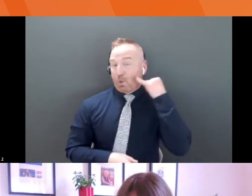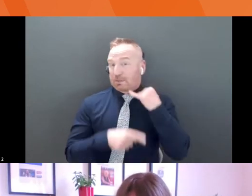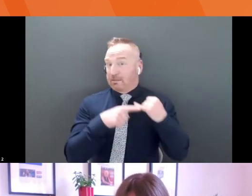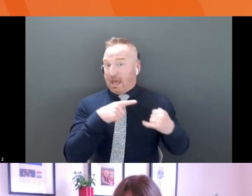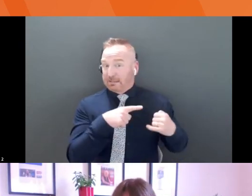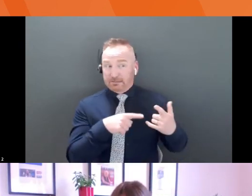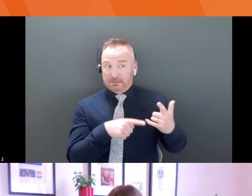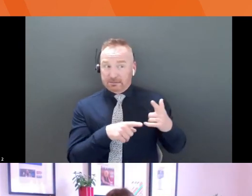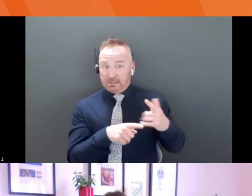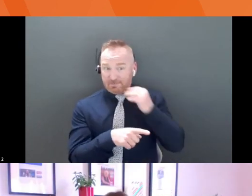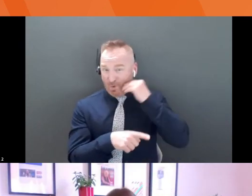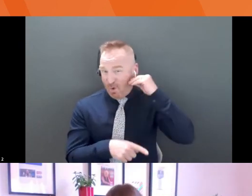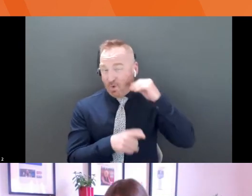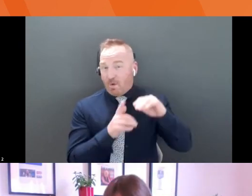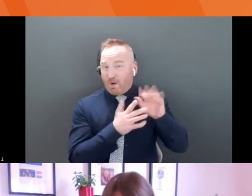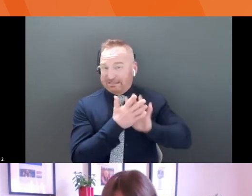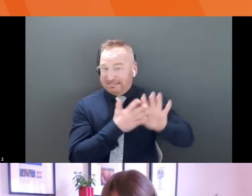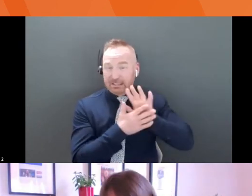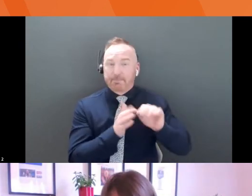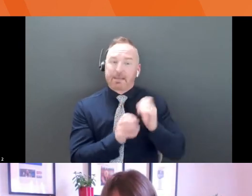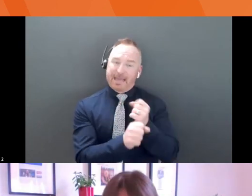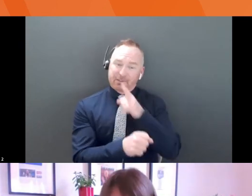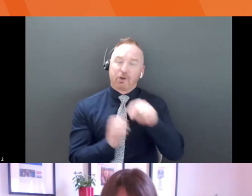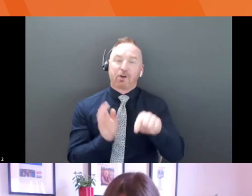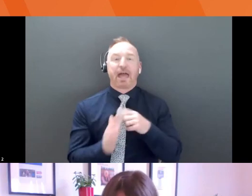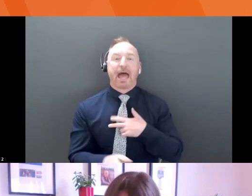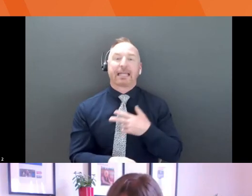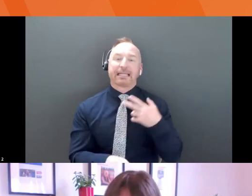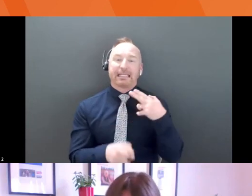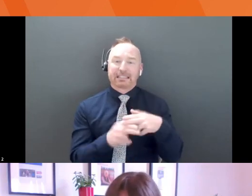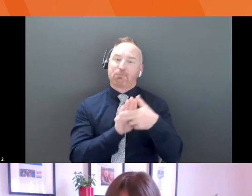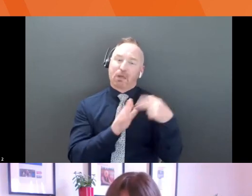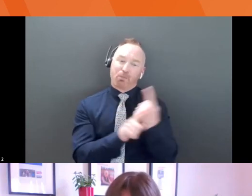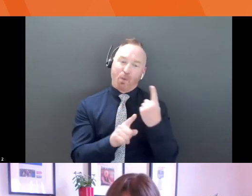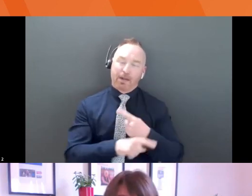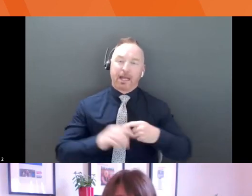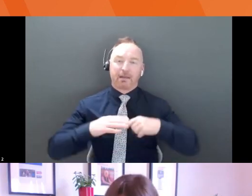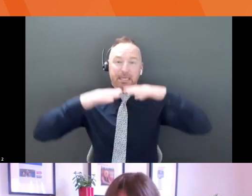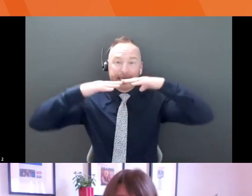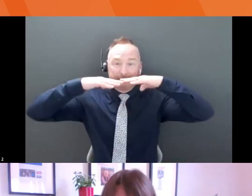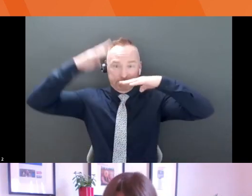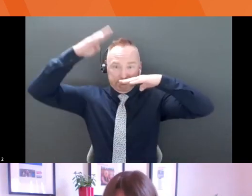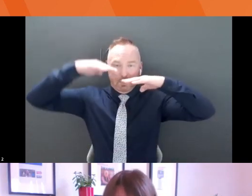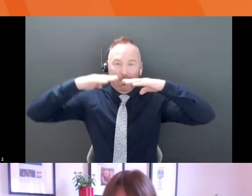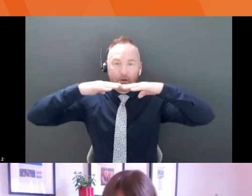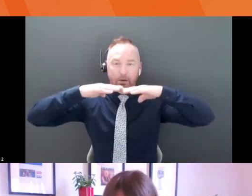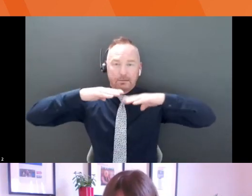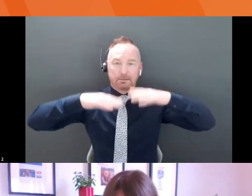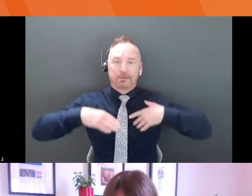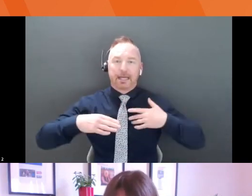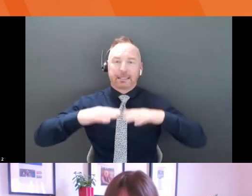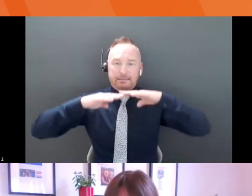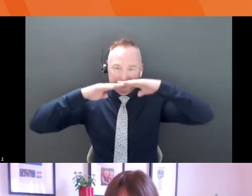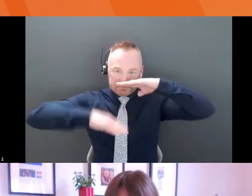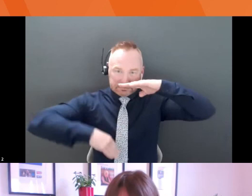and that you're, you're not losing half your head when you move forward. Uh, I'm a big, like, I am a big proponent for a body using your body when you're